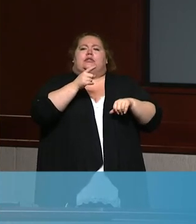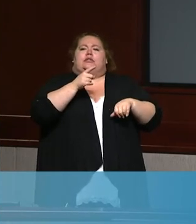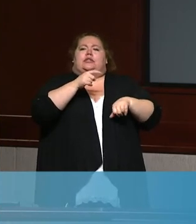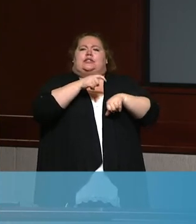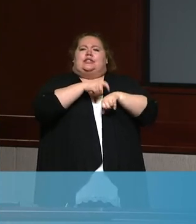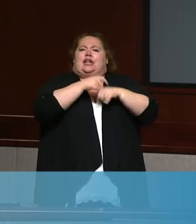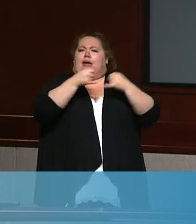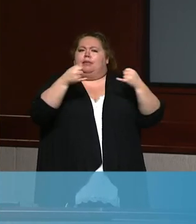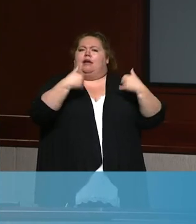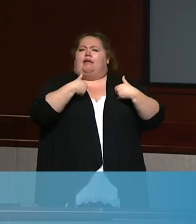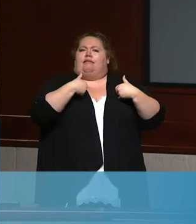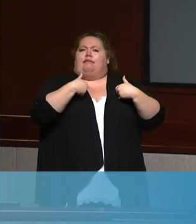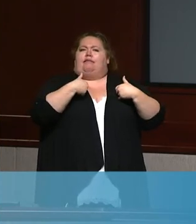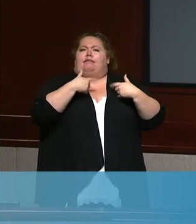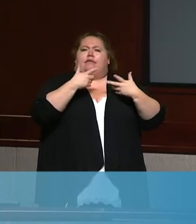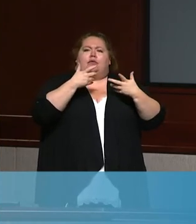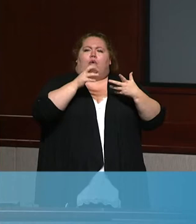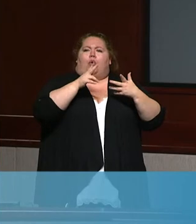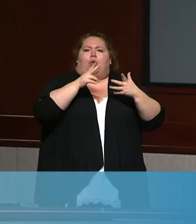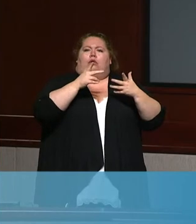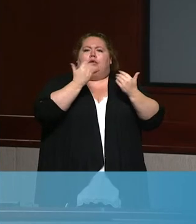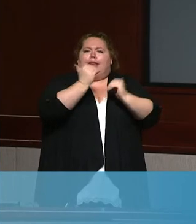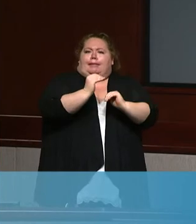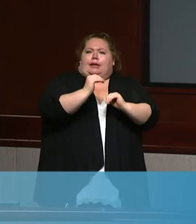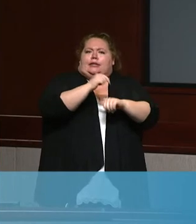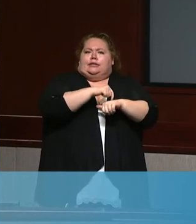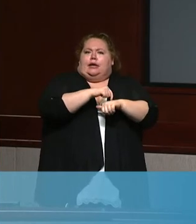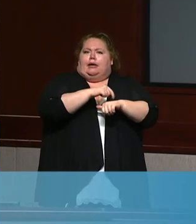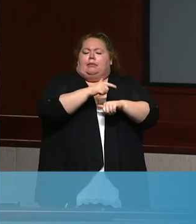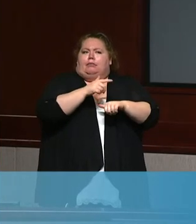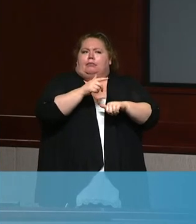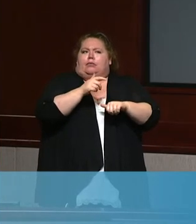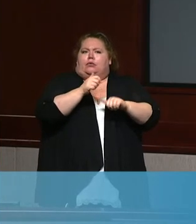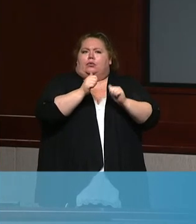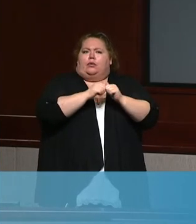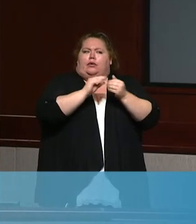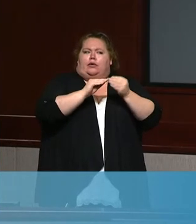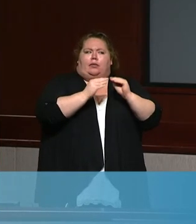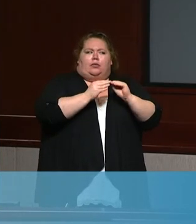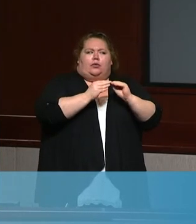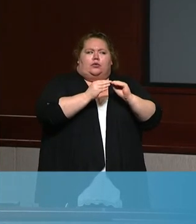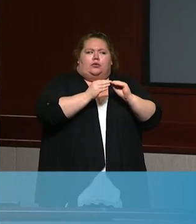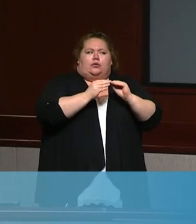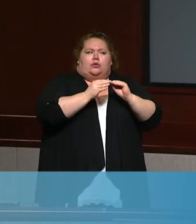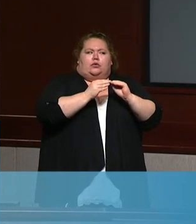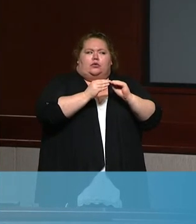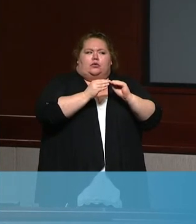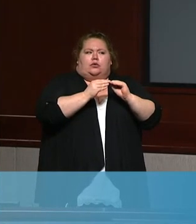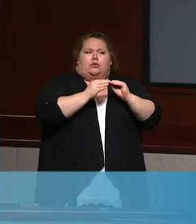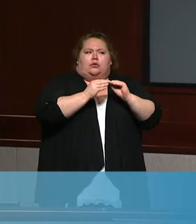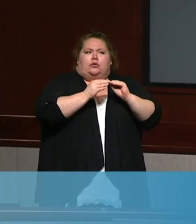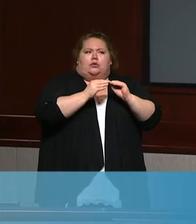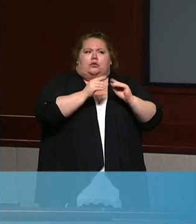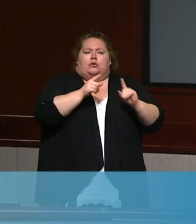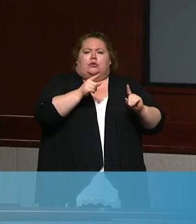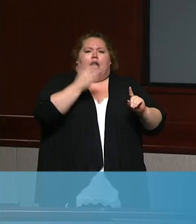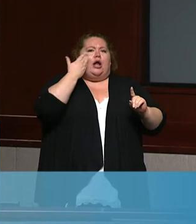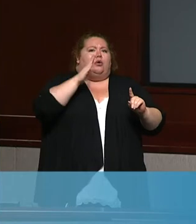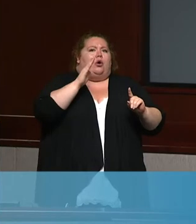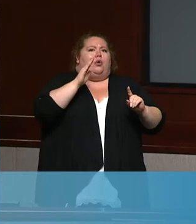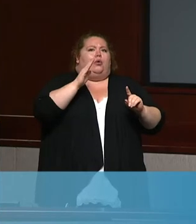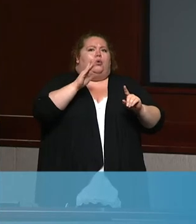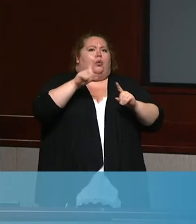for, if it was just for the previous week or something like that. And then B, I want to know if you have updates. I don't know how often those numbers are updated,